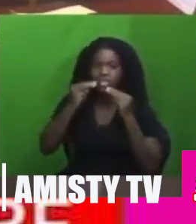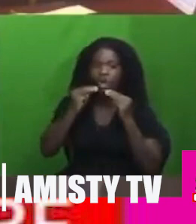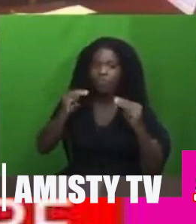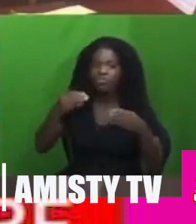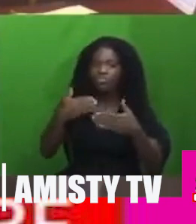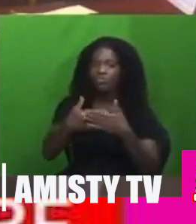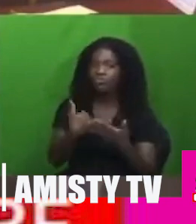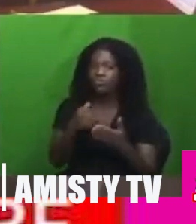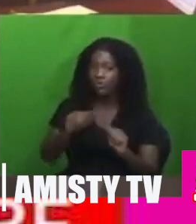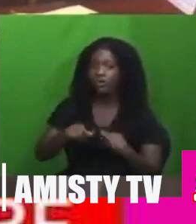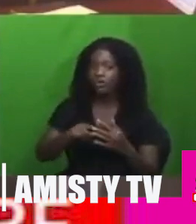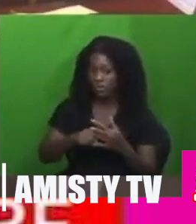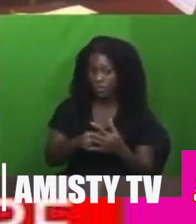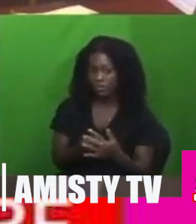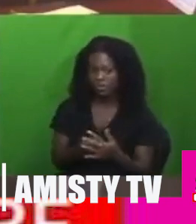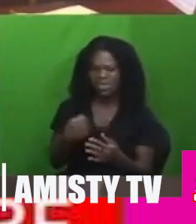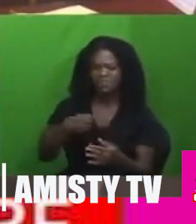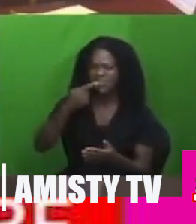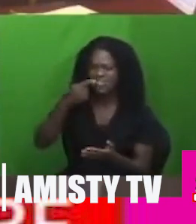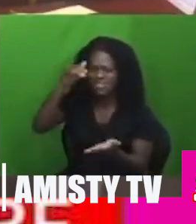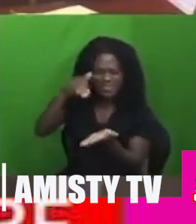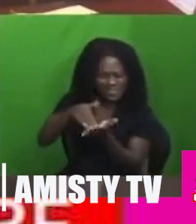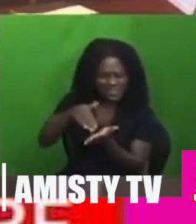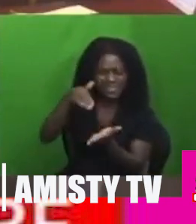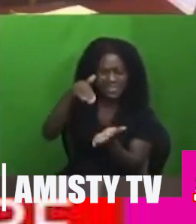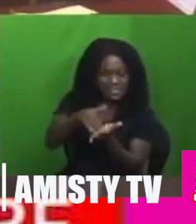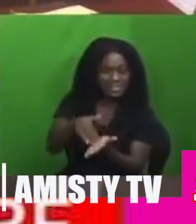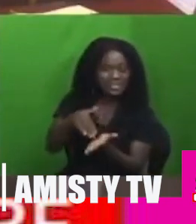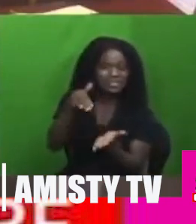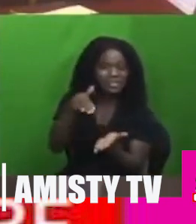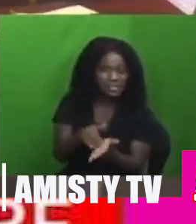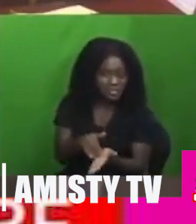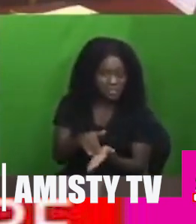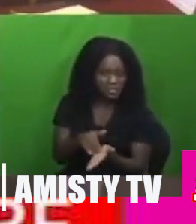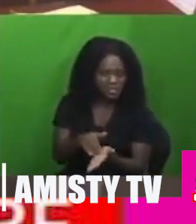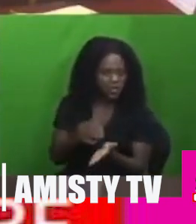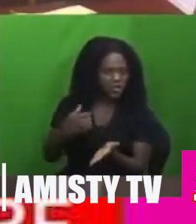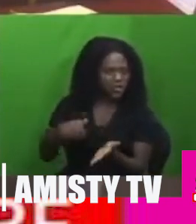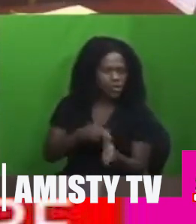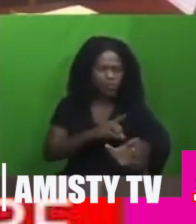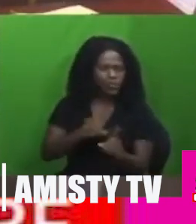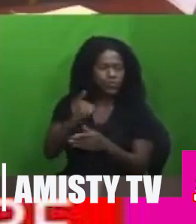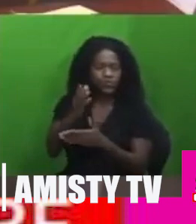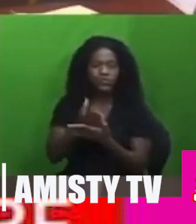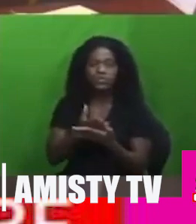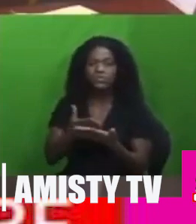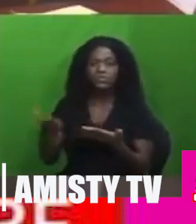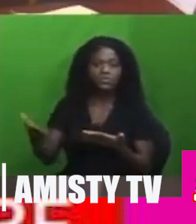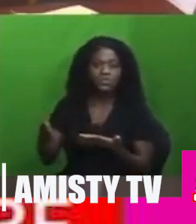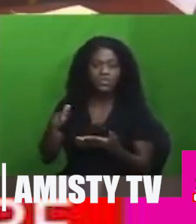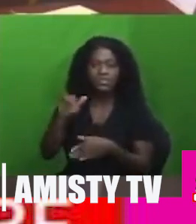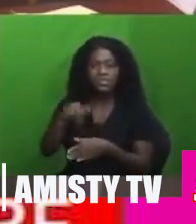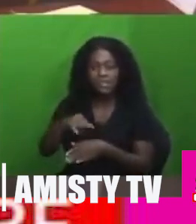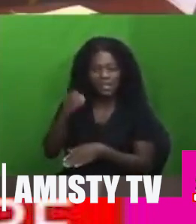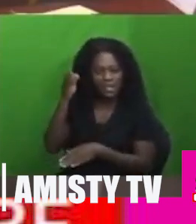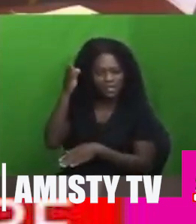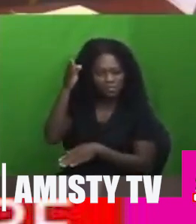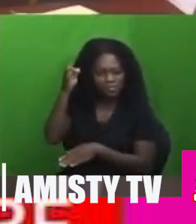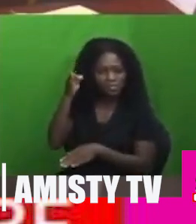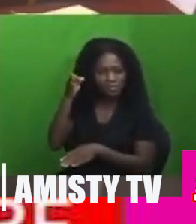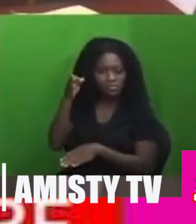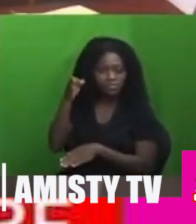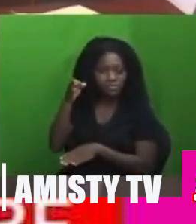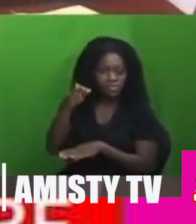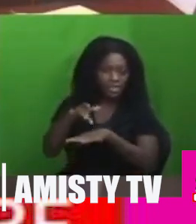have argued this point time and time again. We are setting a serious precedent that needs to be corrected